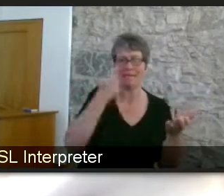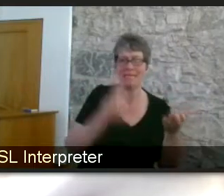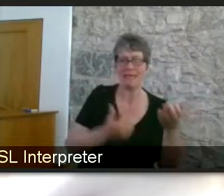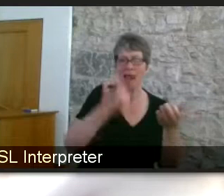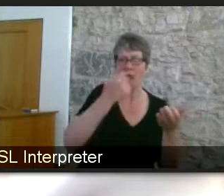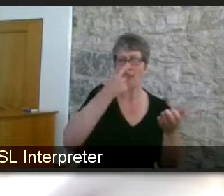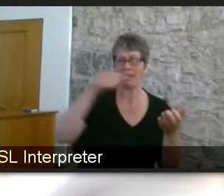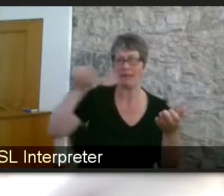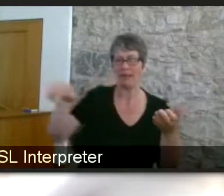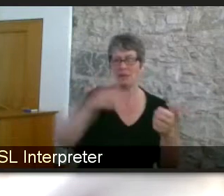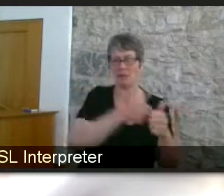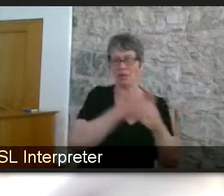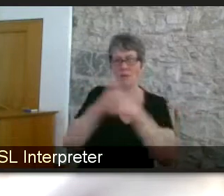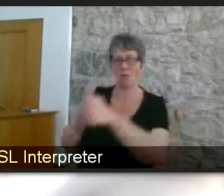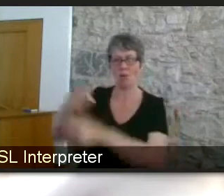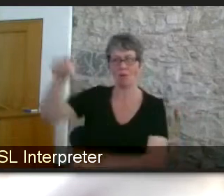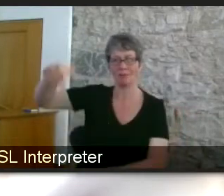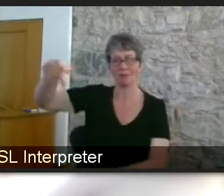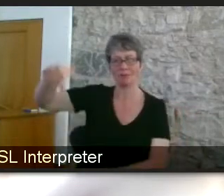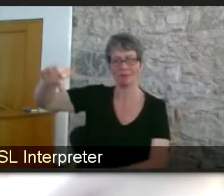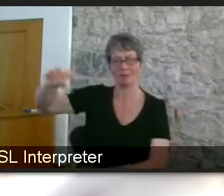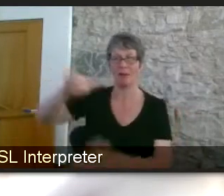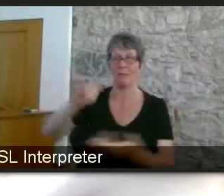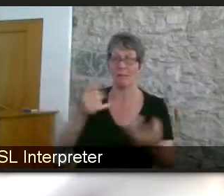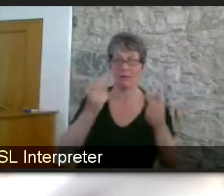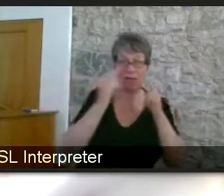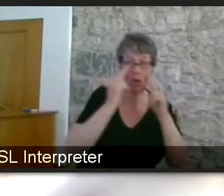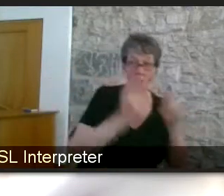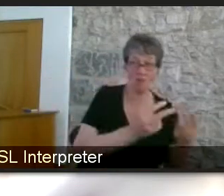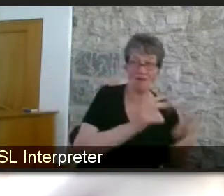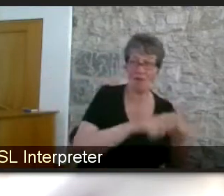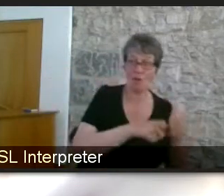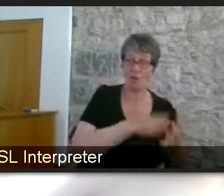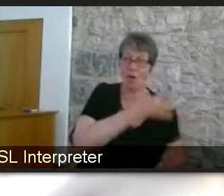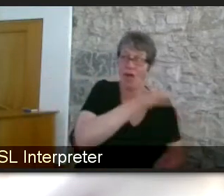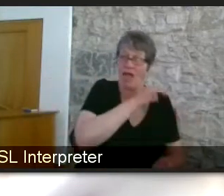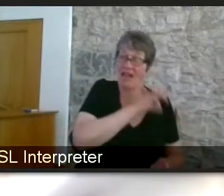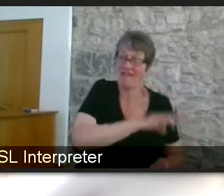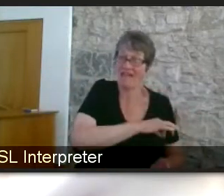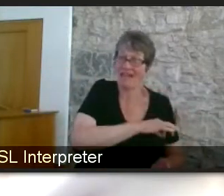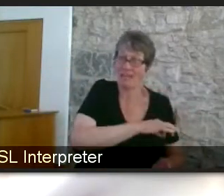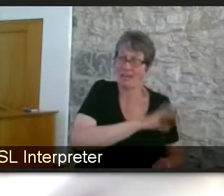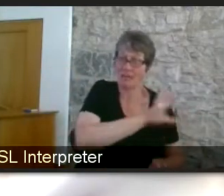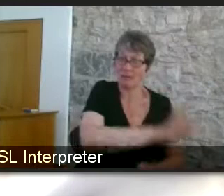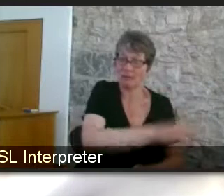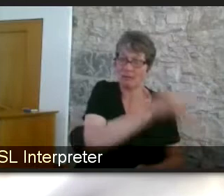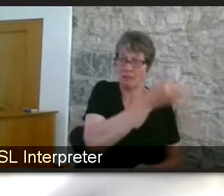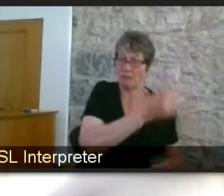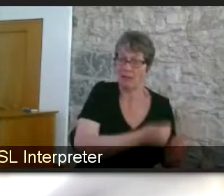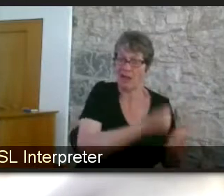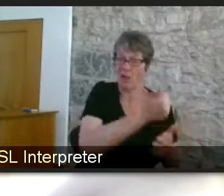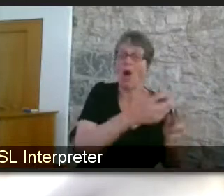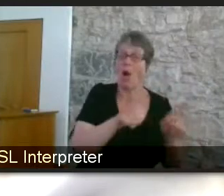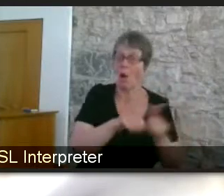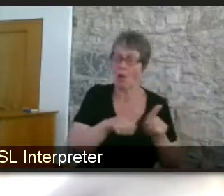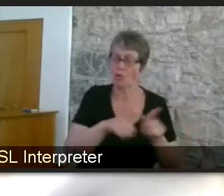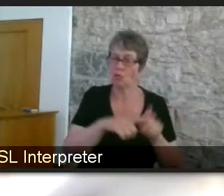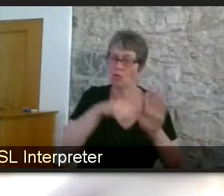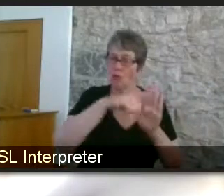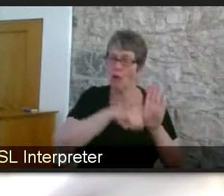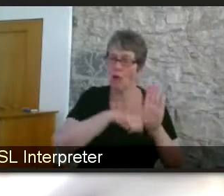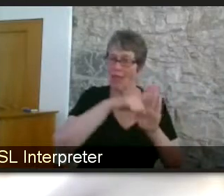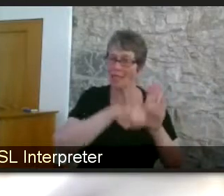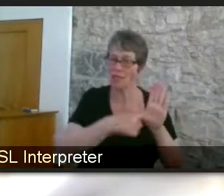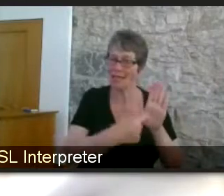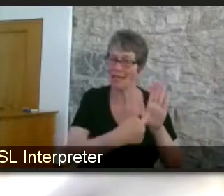providing good investment where that's possible and practical and i think a lot of obviously the legislation or understanding of